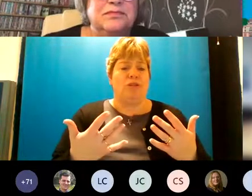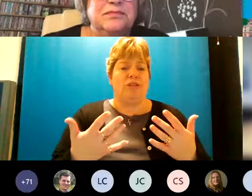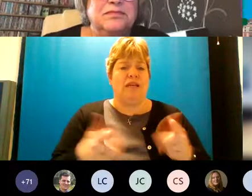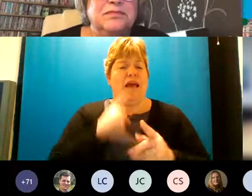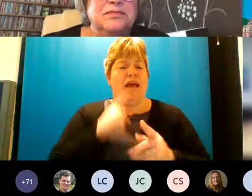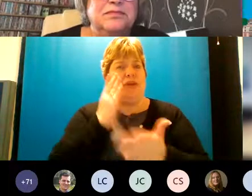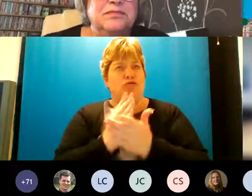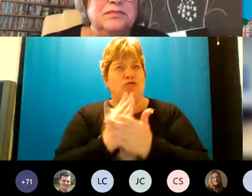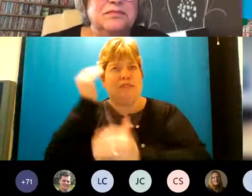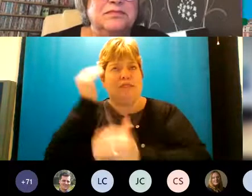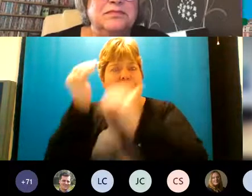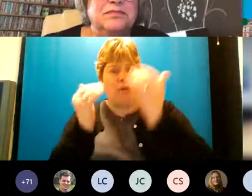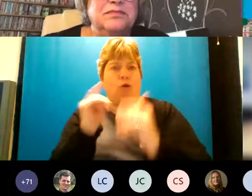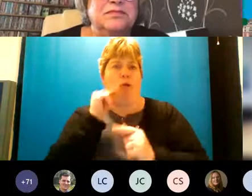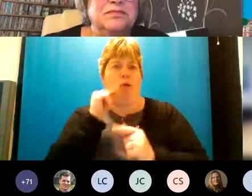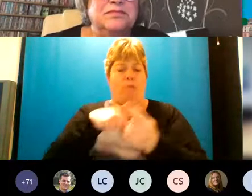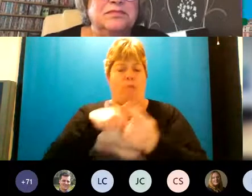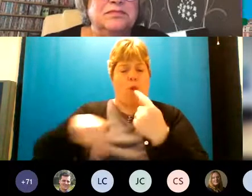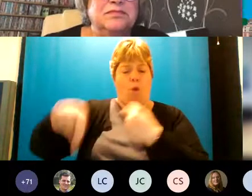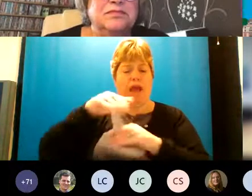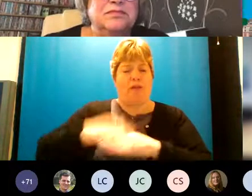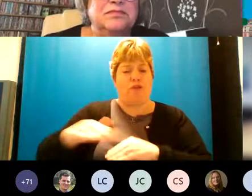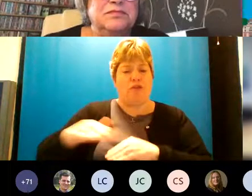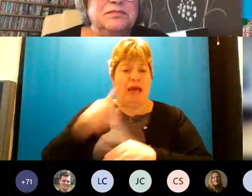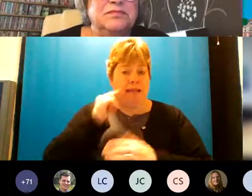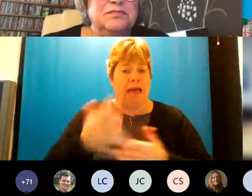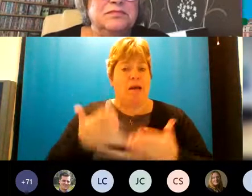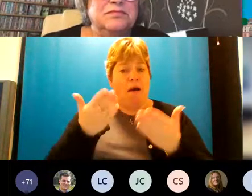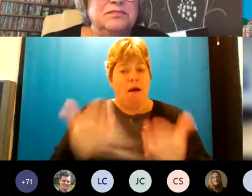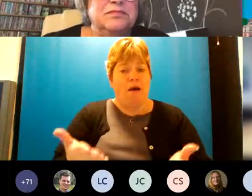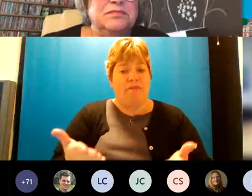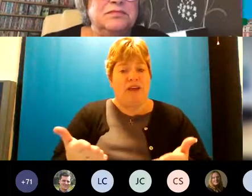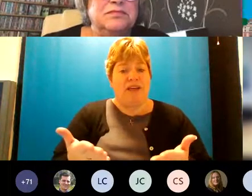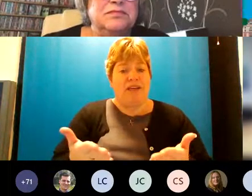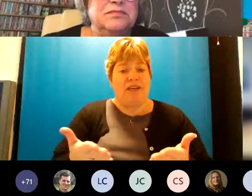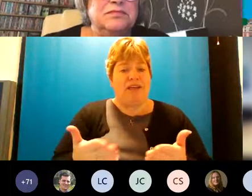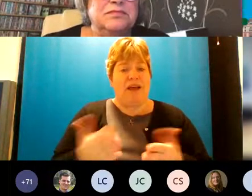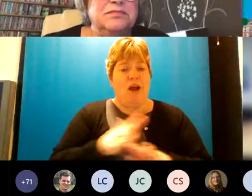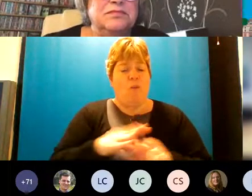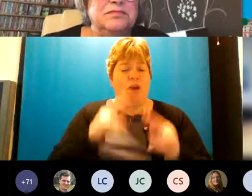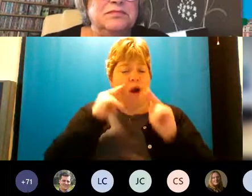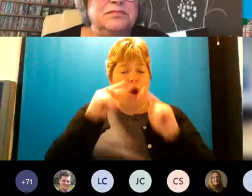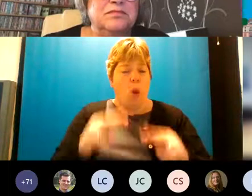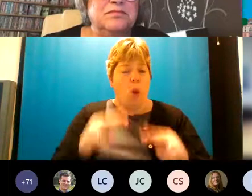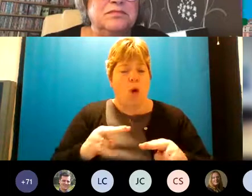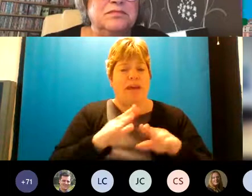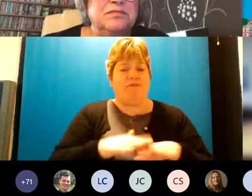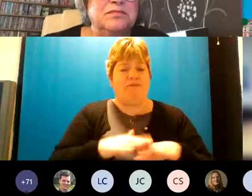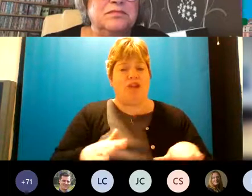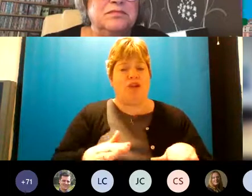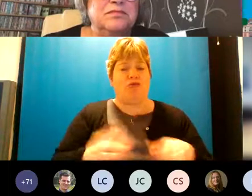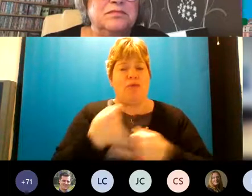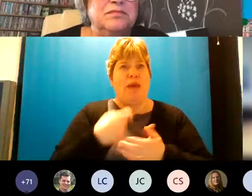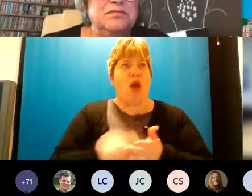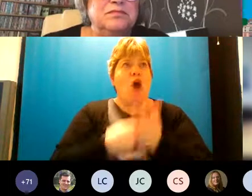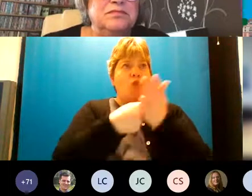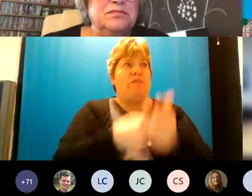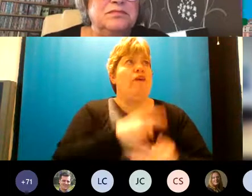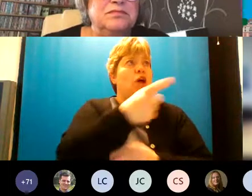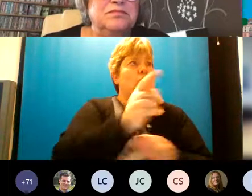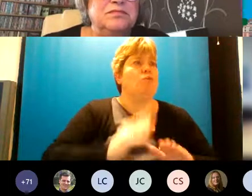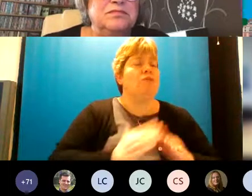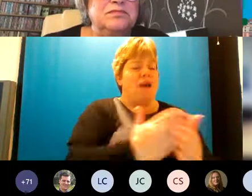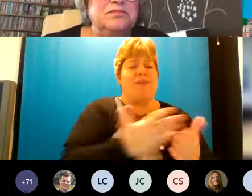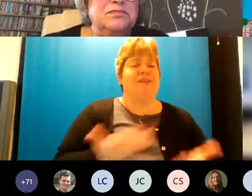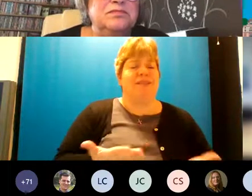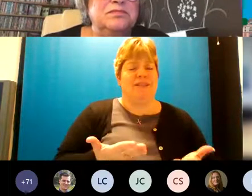and the people around the child cannot offer it's not we're not looking for children to be referred to services we